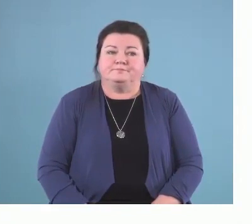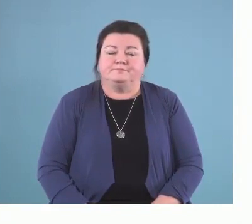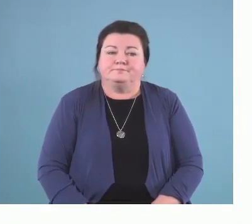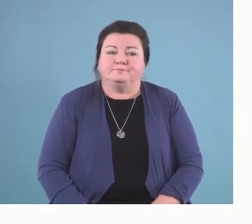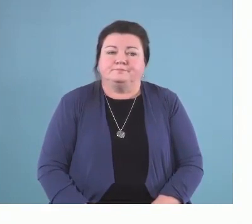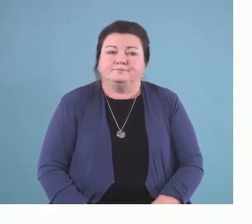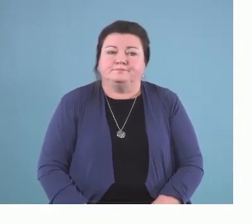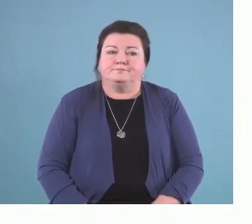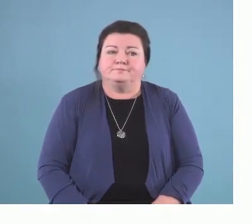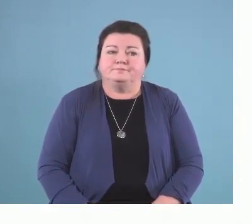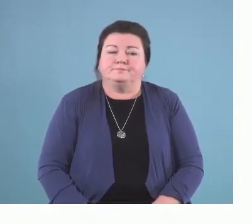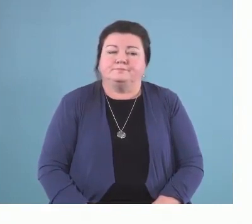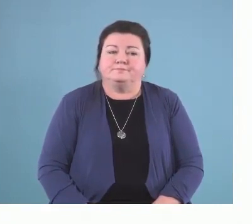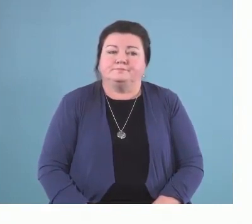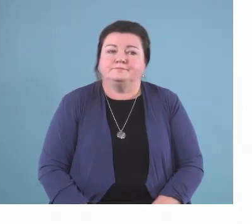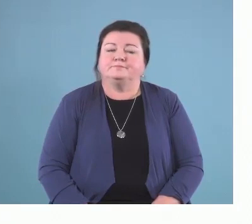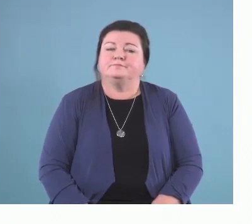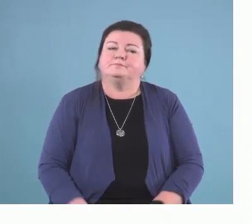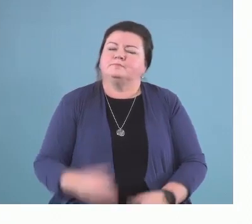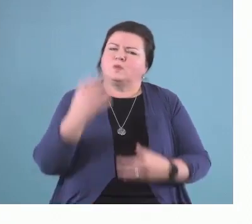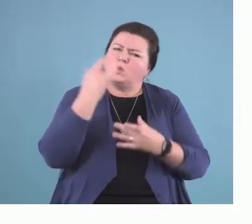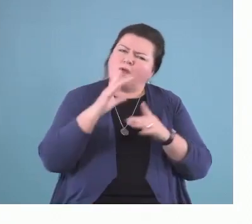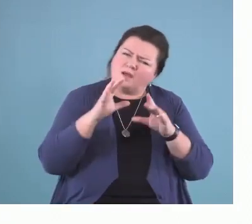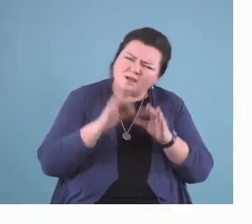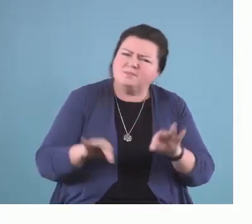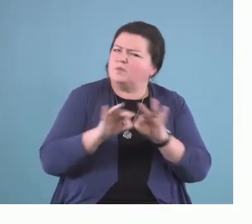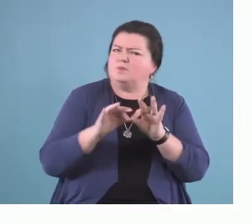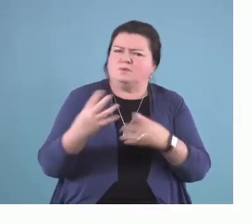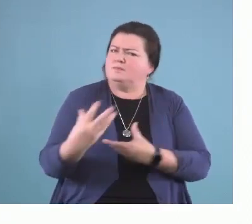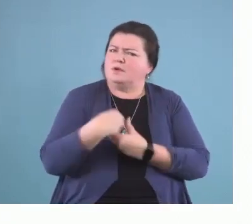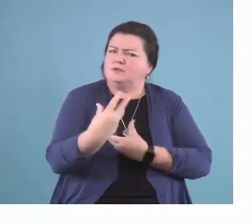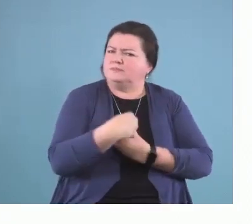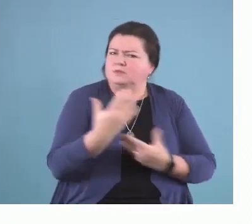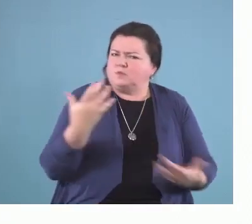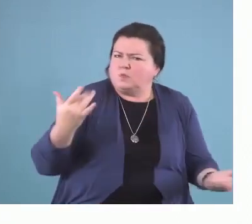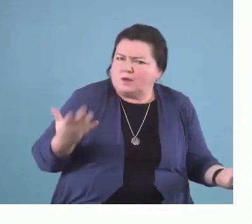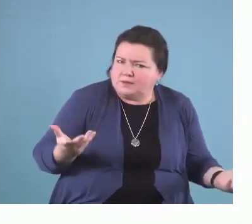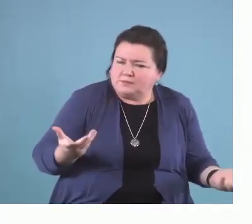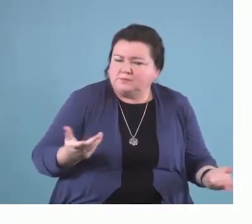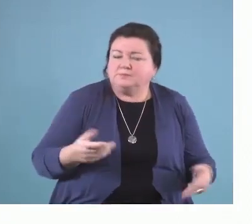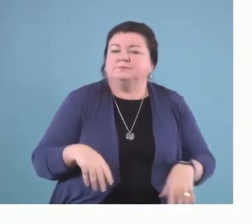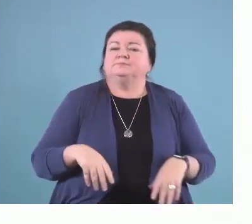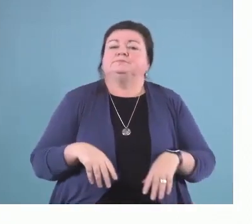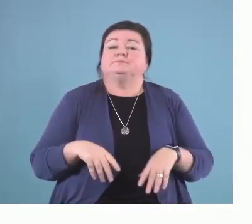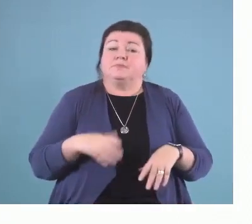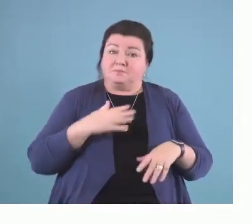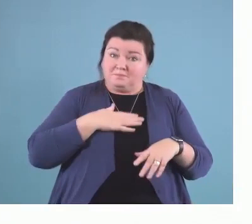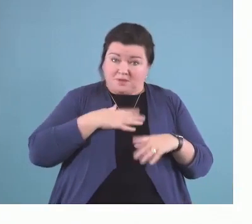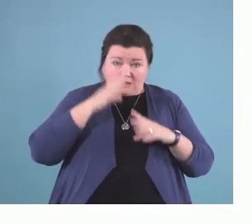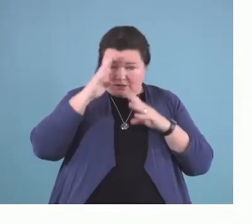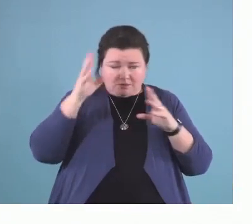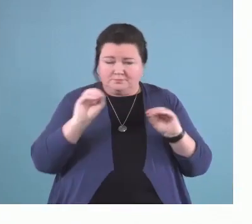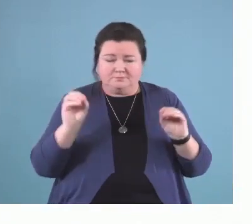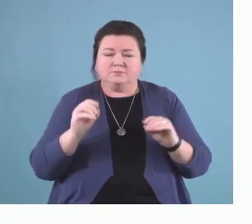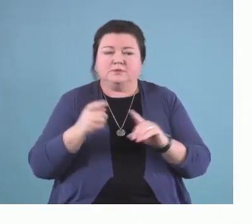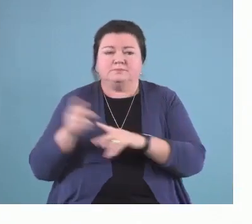So, what is important about participation? This is a, this is not my work. This is, this work comes from Karen